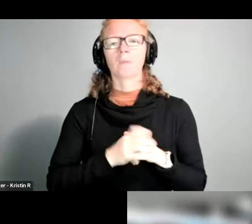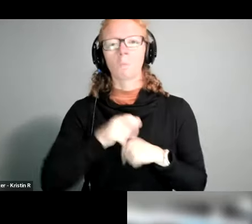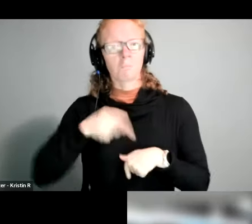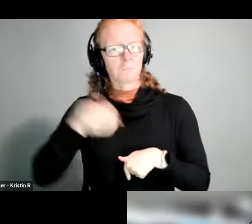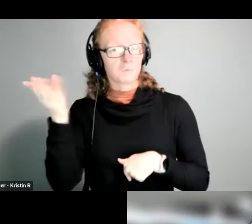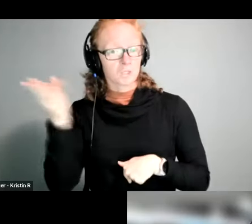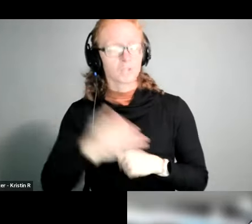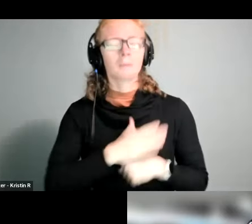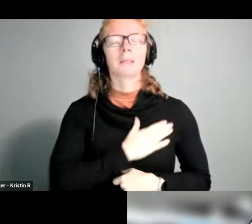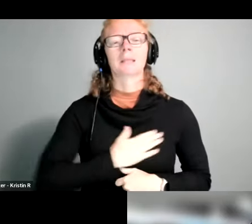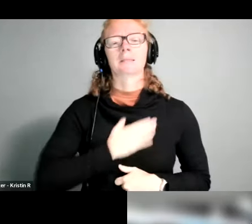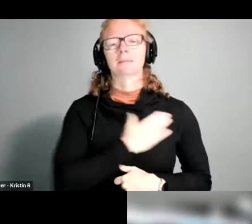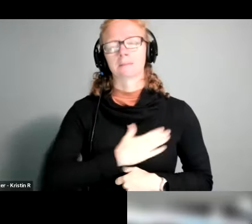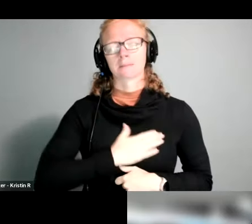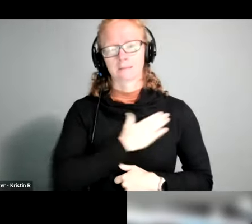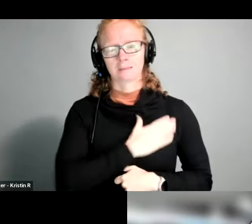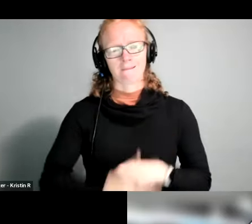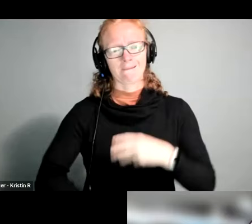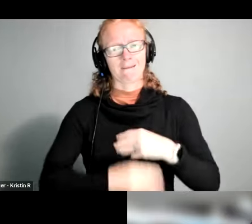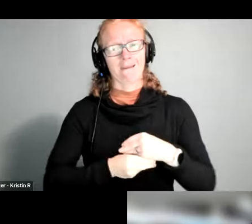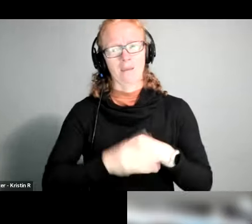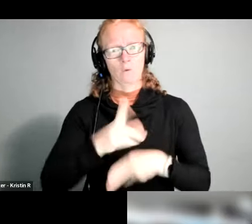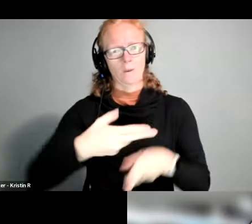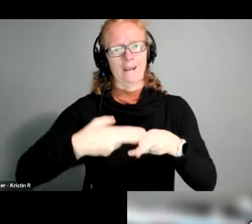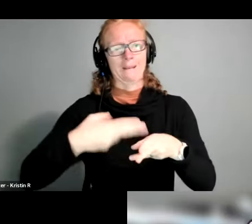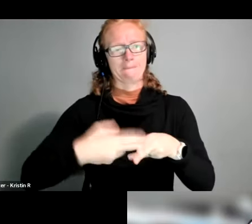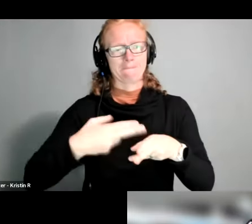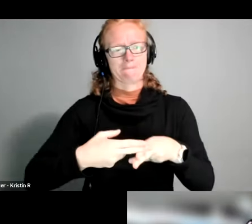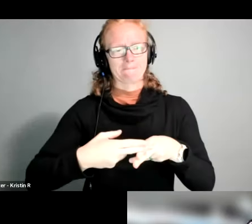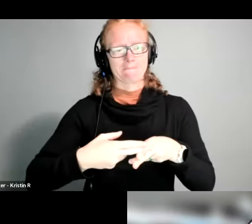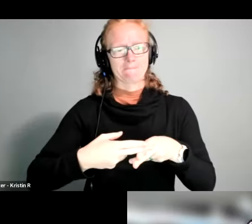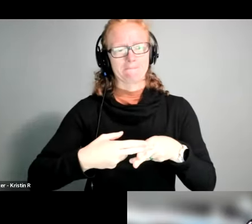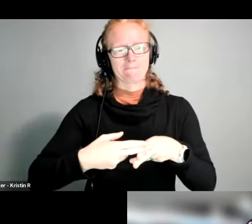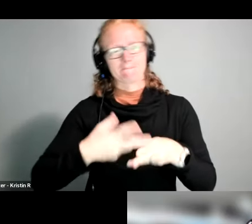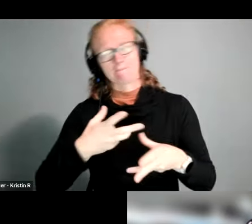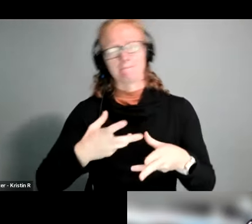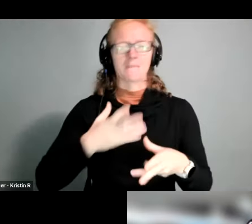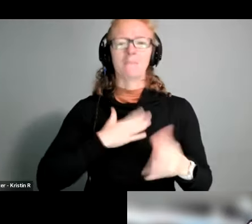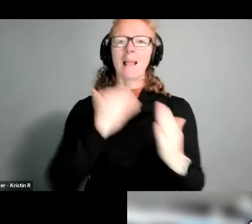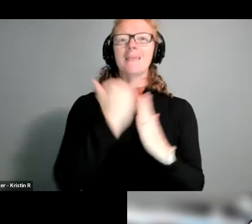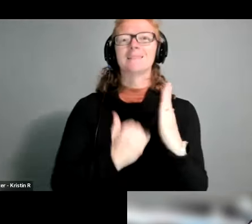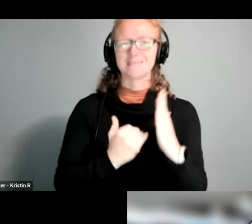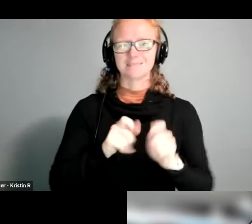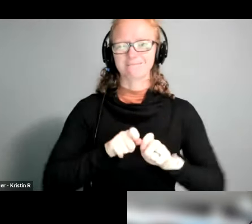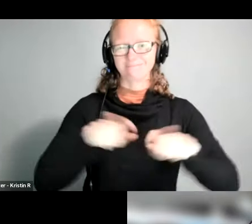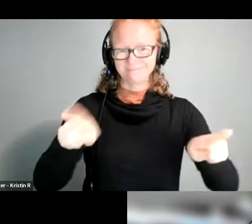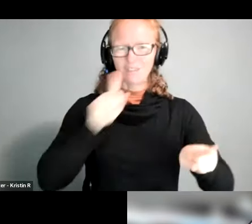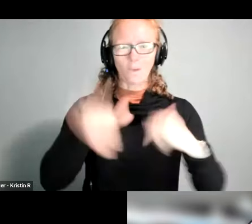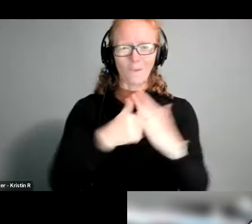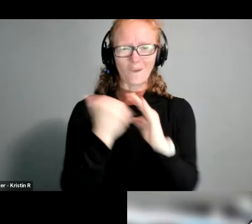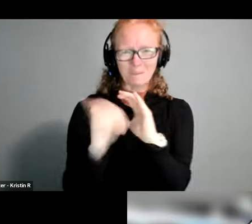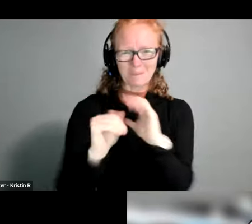please make sure to add yourself to my um my list serve on my email